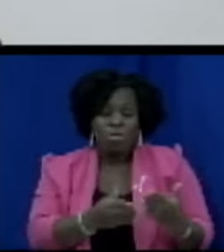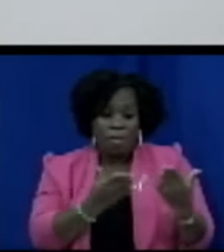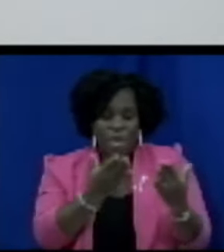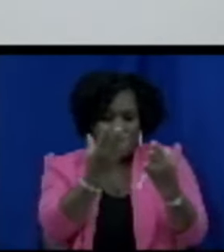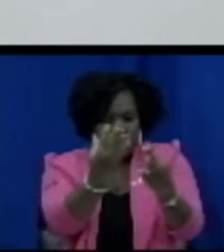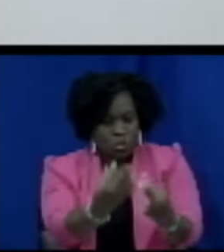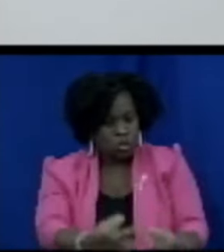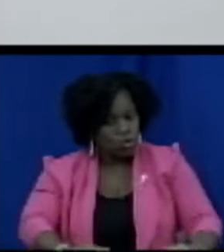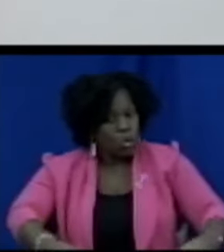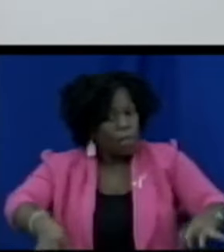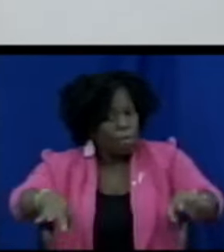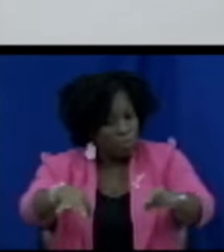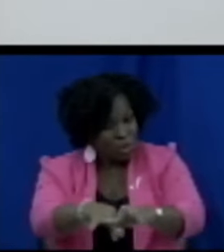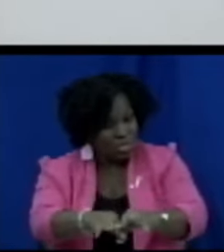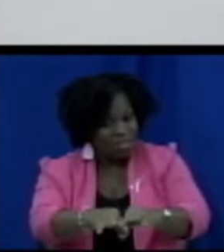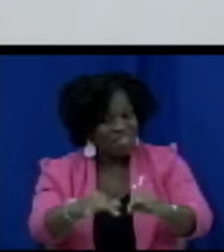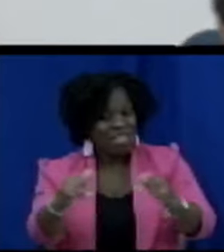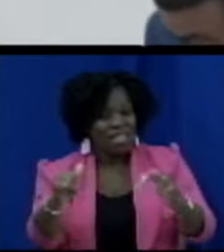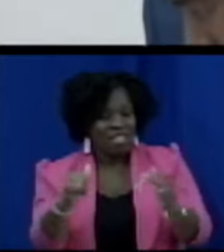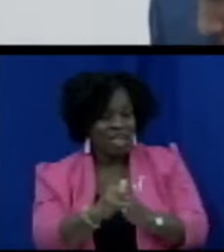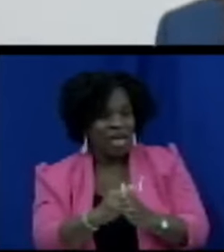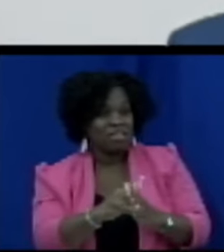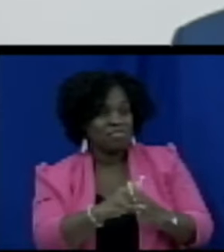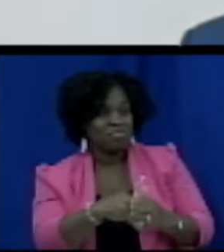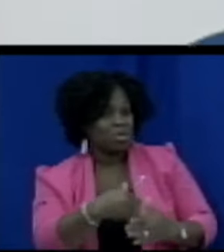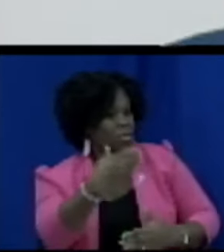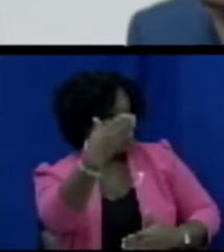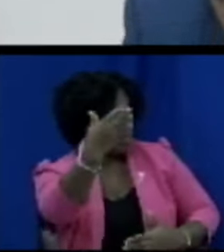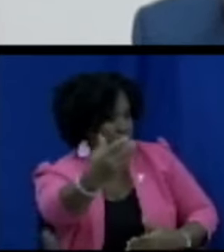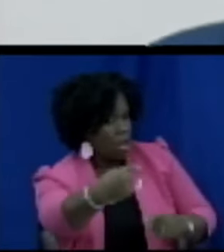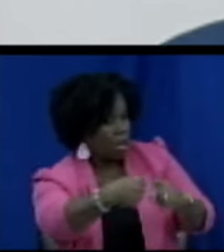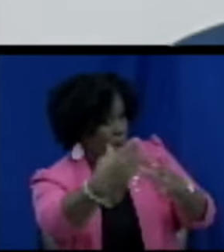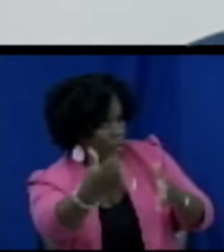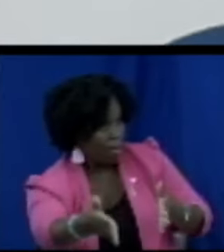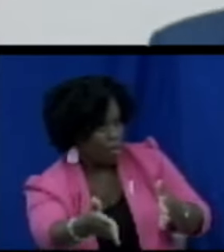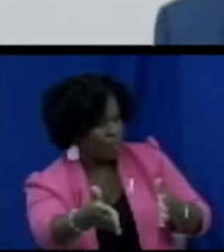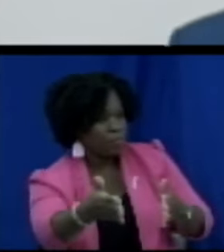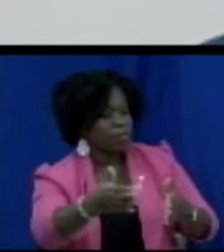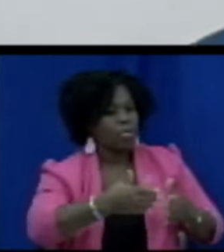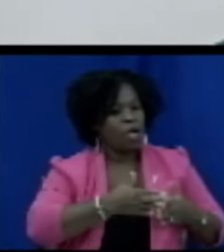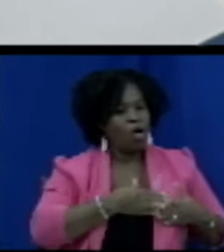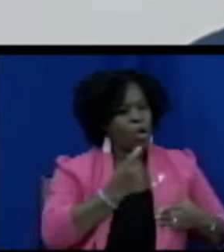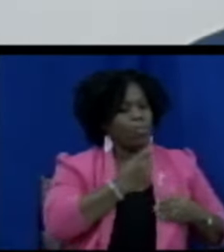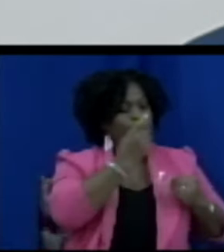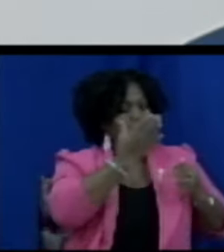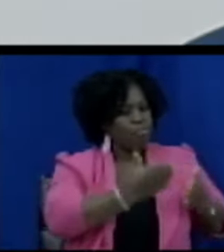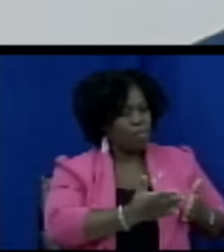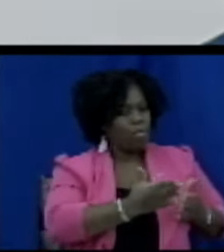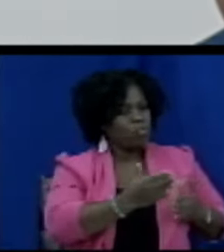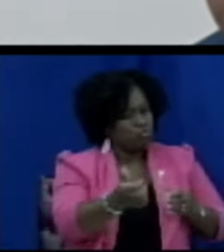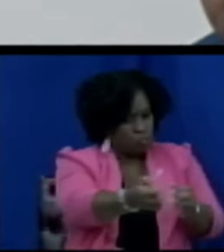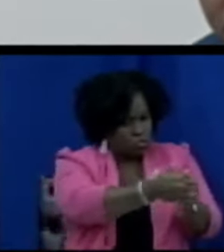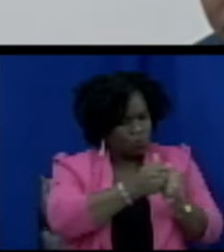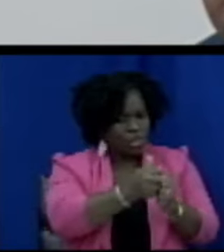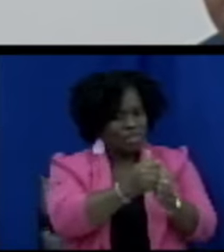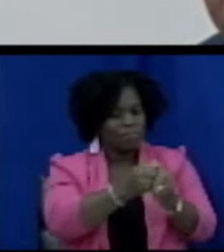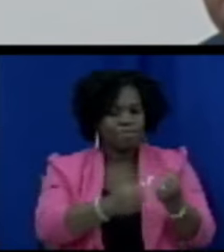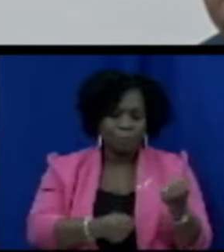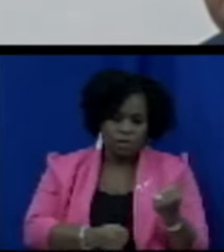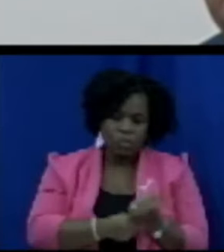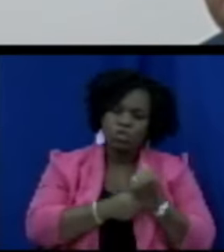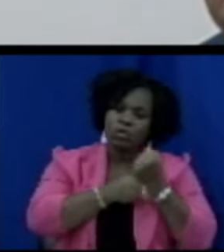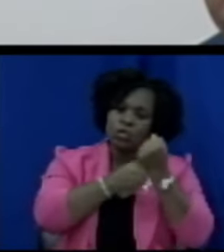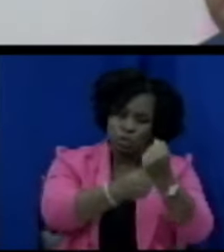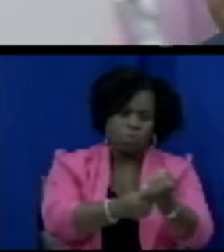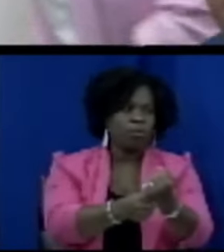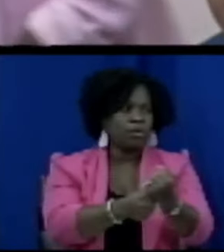house would become engaged and so I want to thank not only my colleague on this side